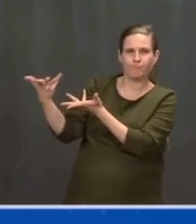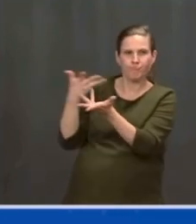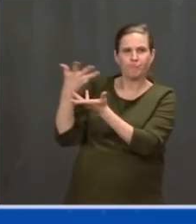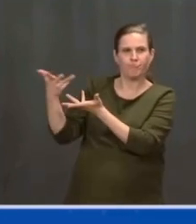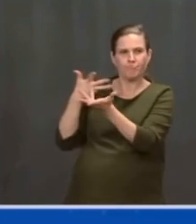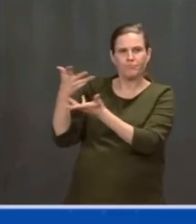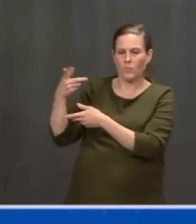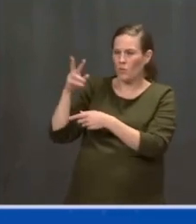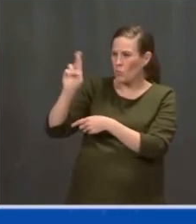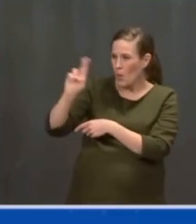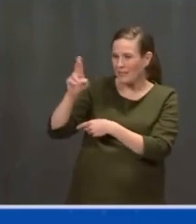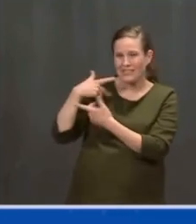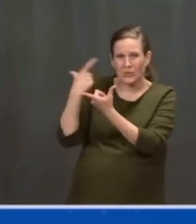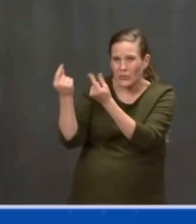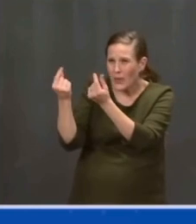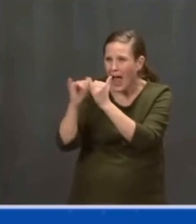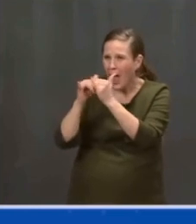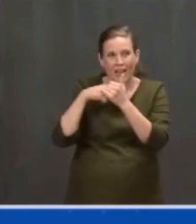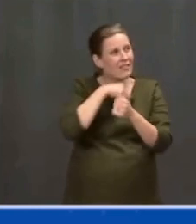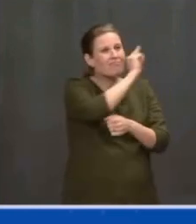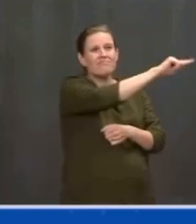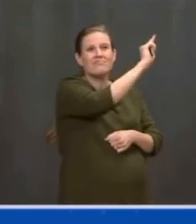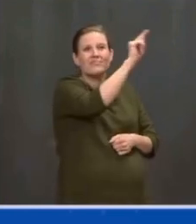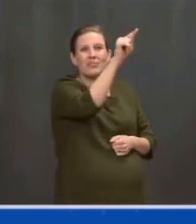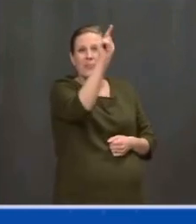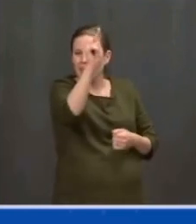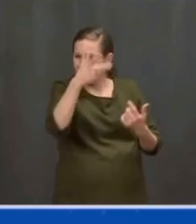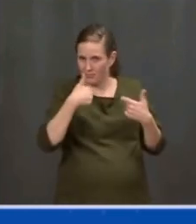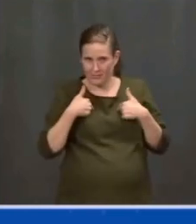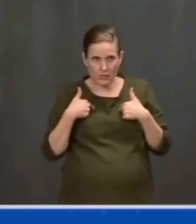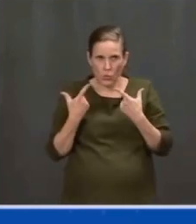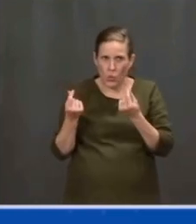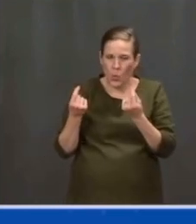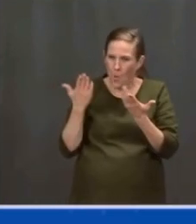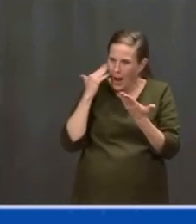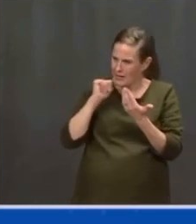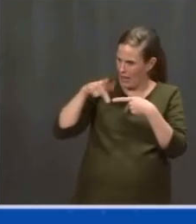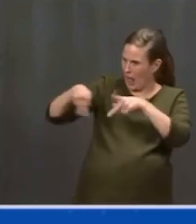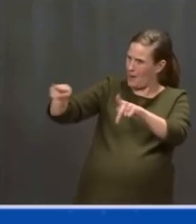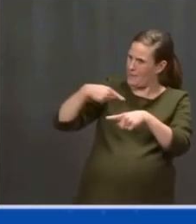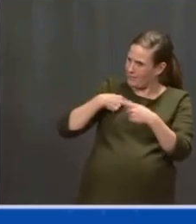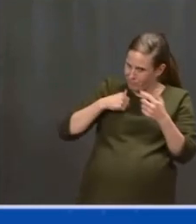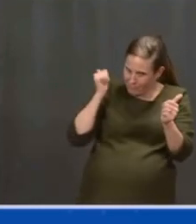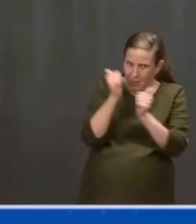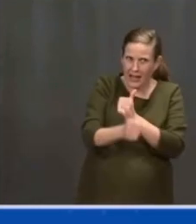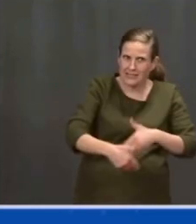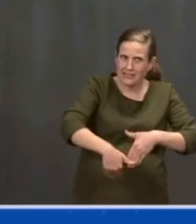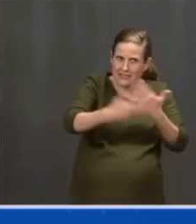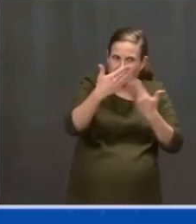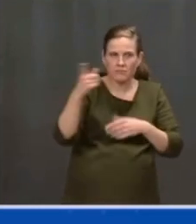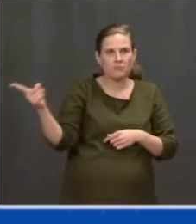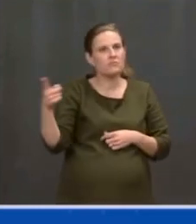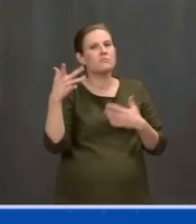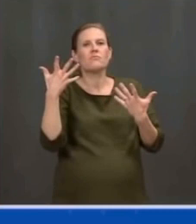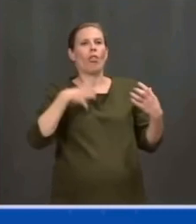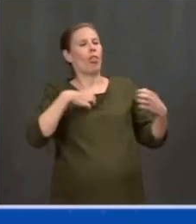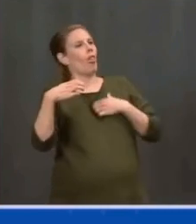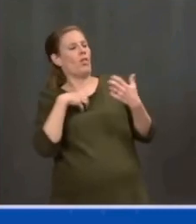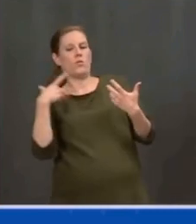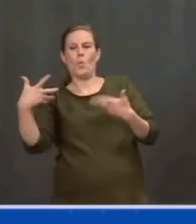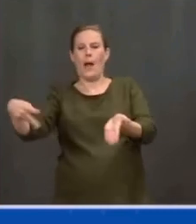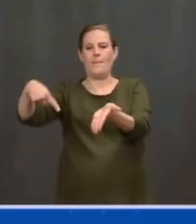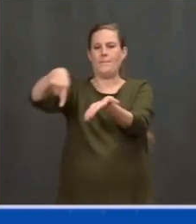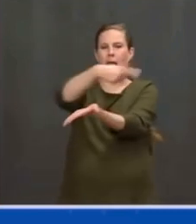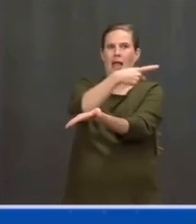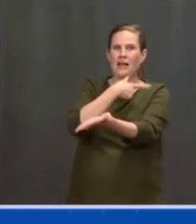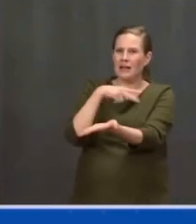haven't we done it? Well, no one wants to pay for it. Less than four years ago, as I said, the Congress passed a tax